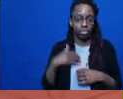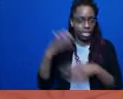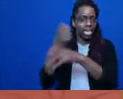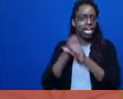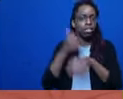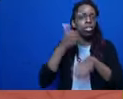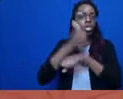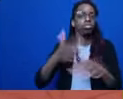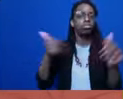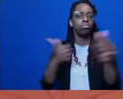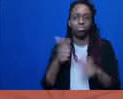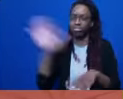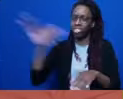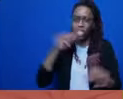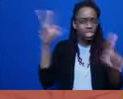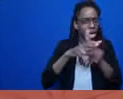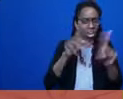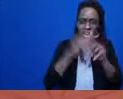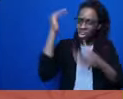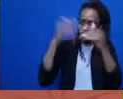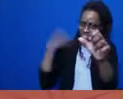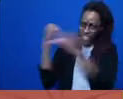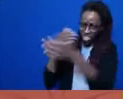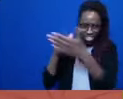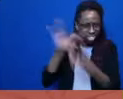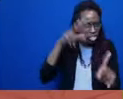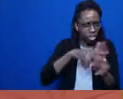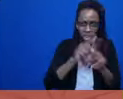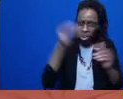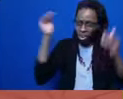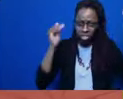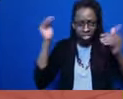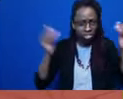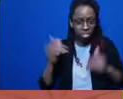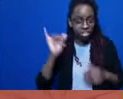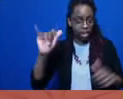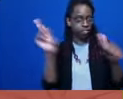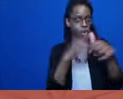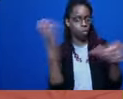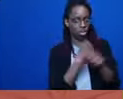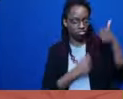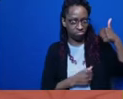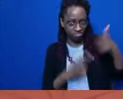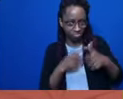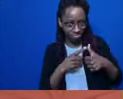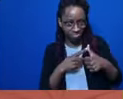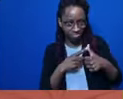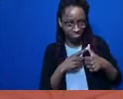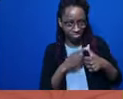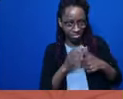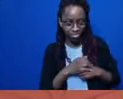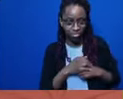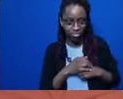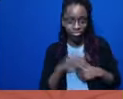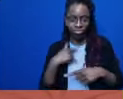And then through pressure, pressuring the DA, pressuring other people within the